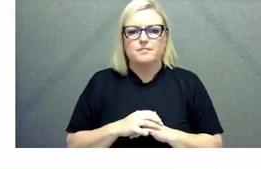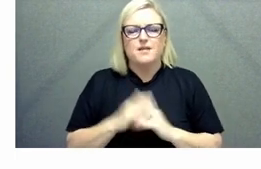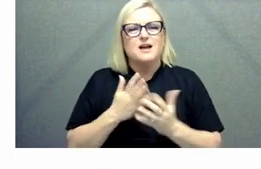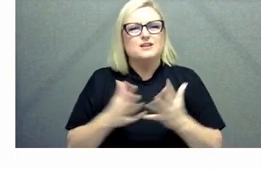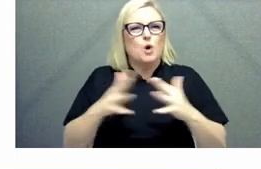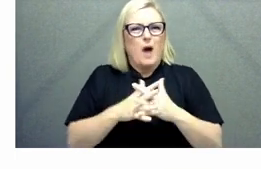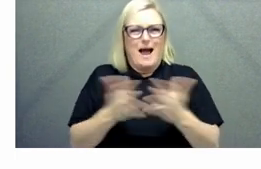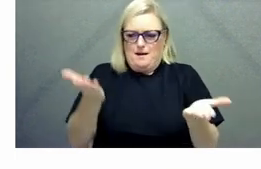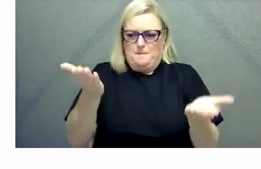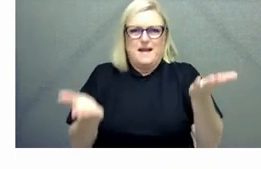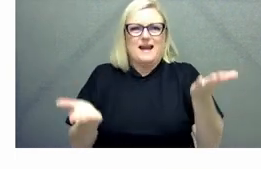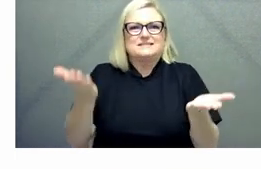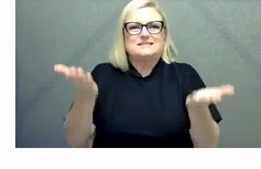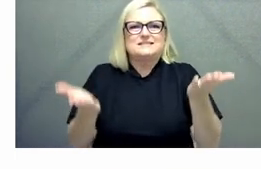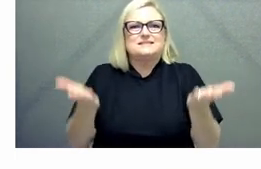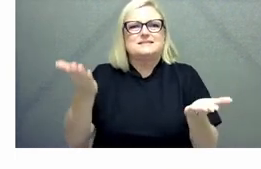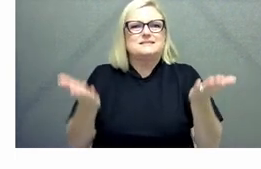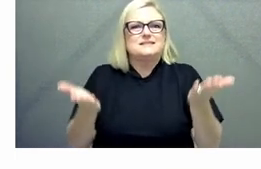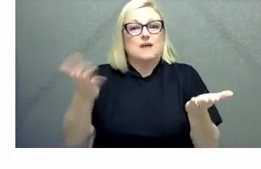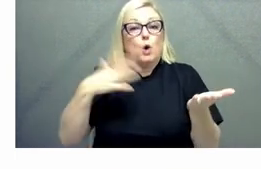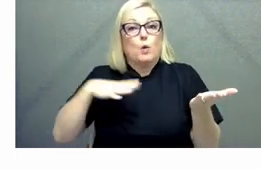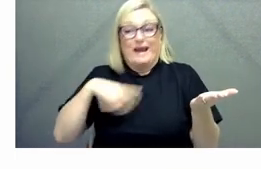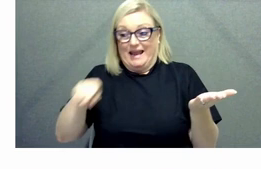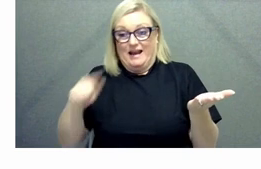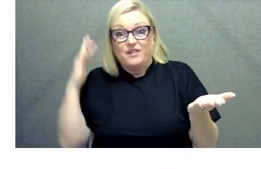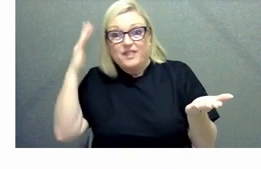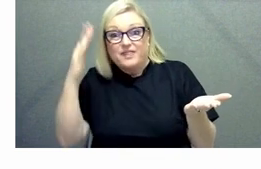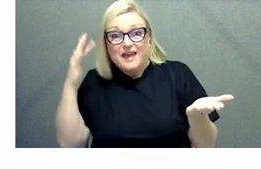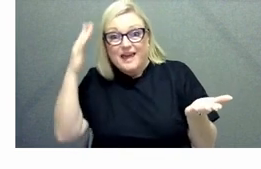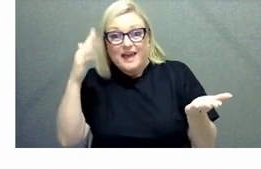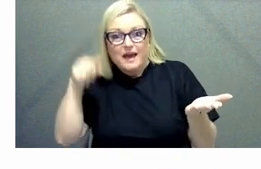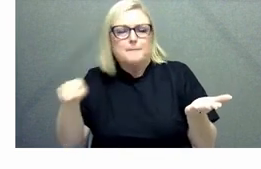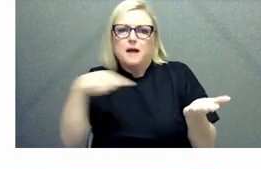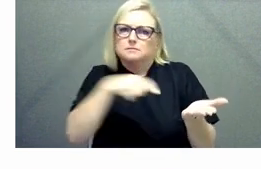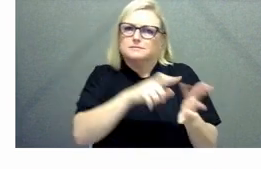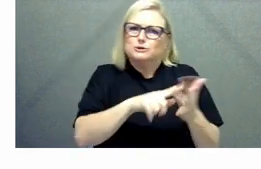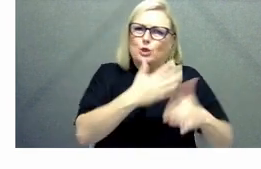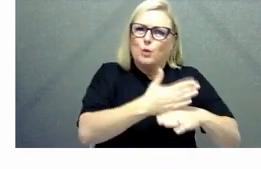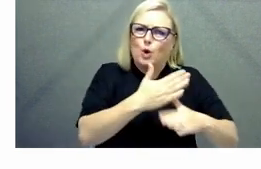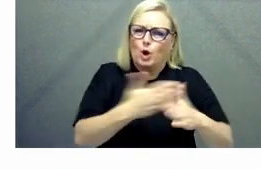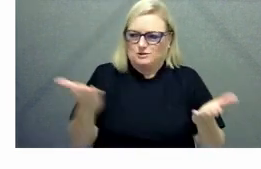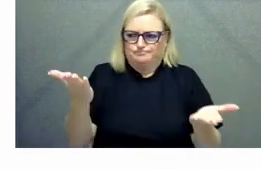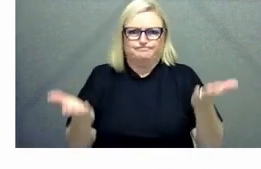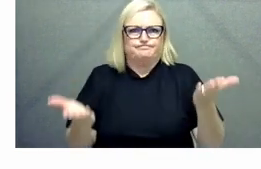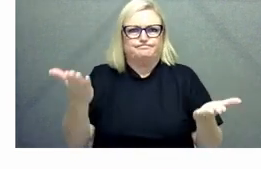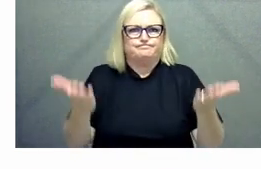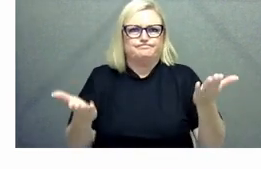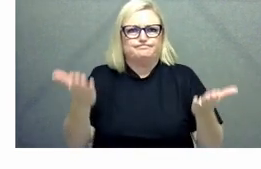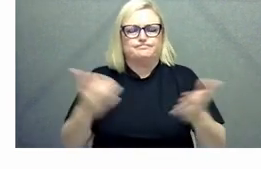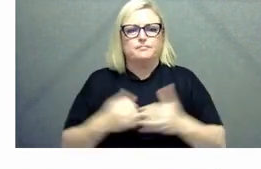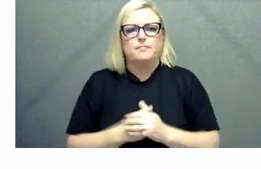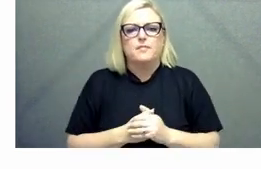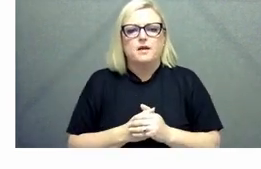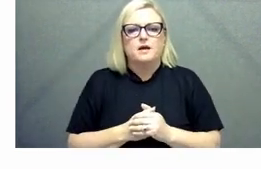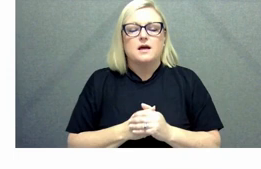structure our work so we have time to do that deep thinking so that we can be focused on the most important priorities I think um the